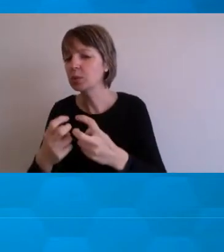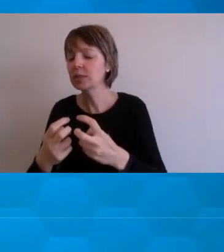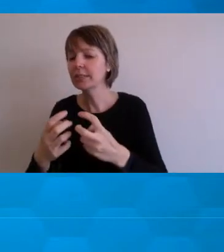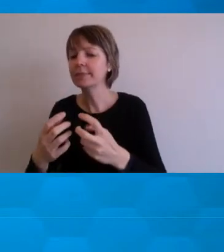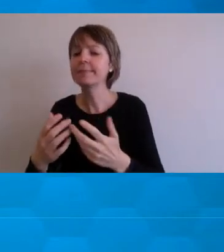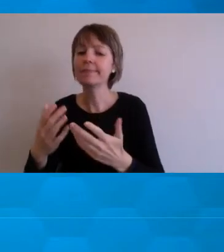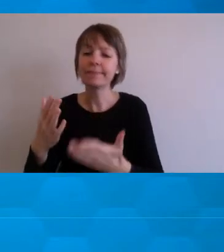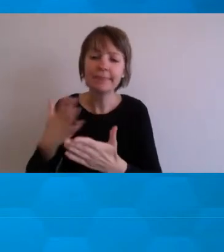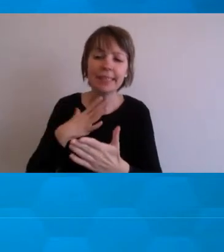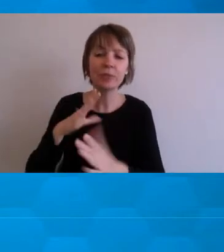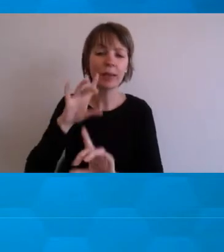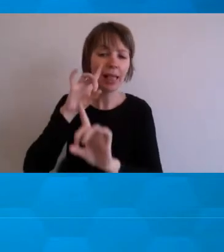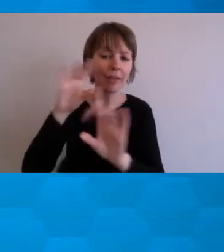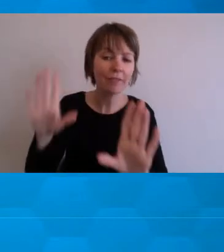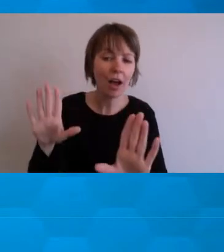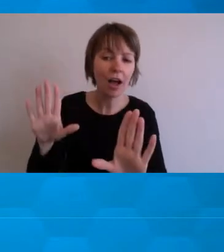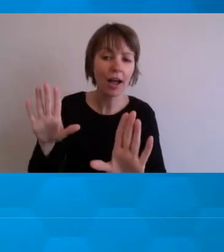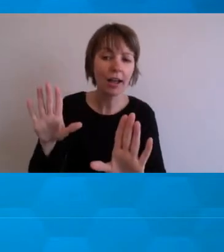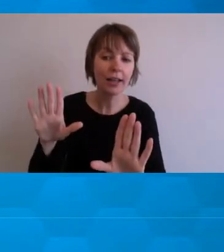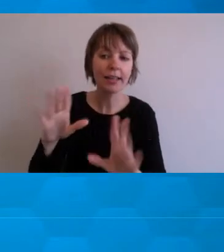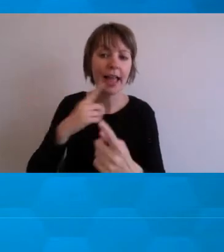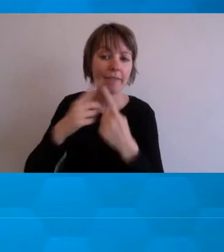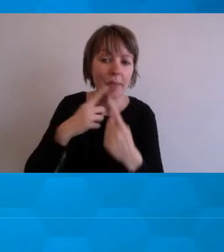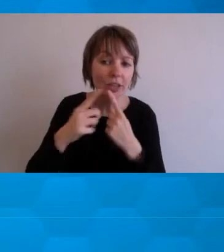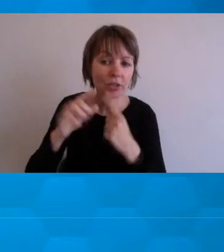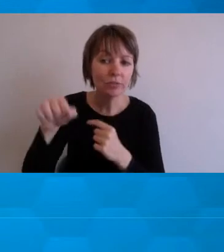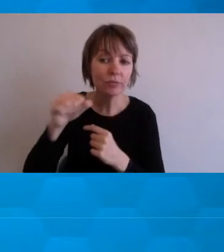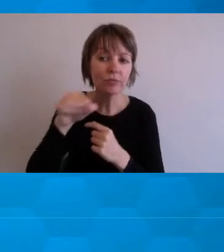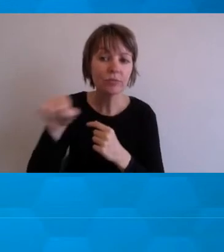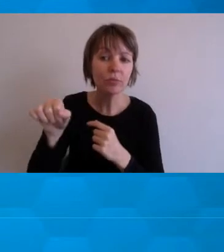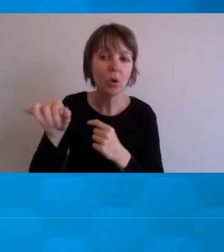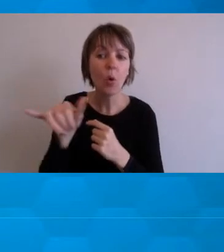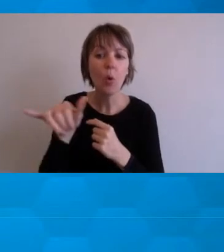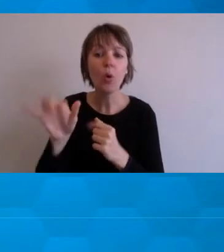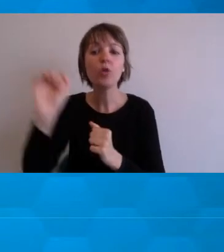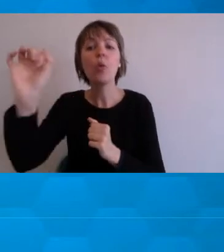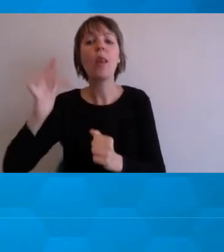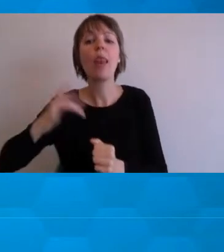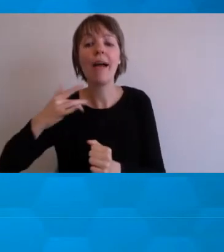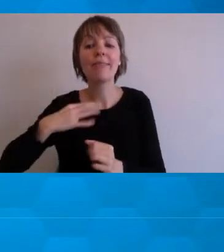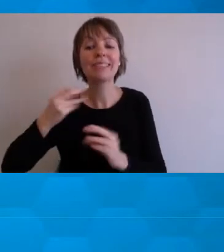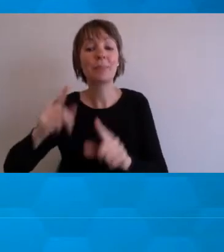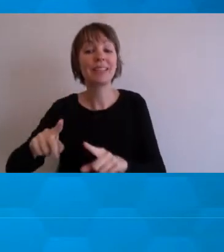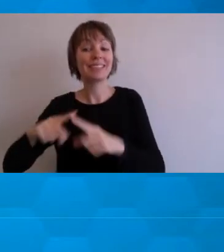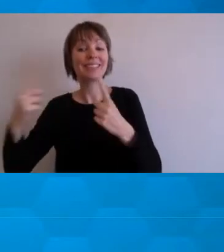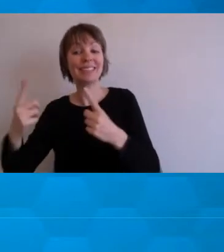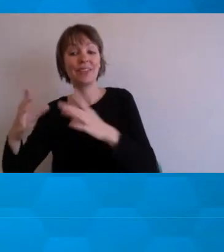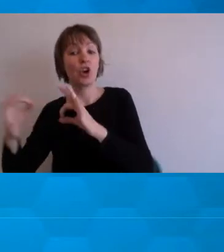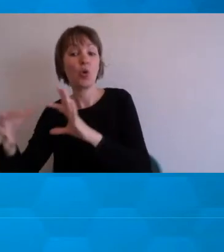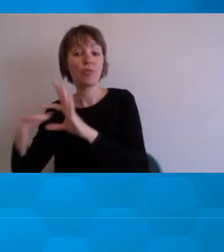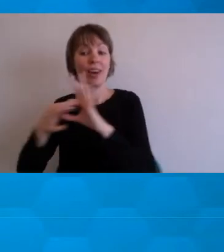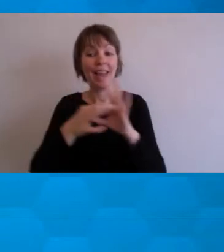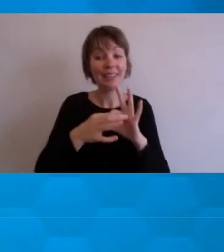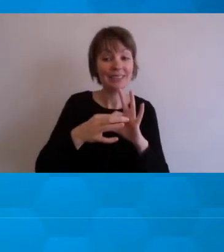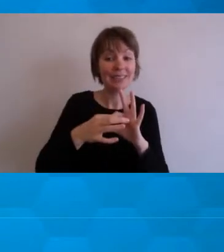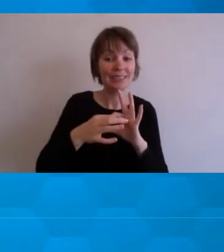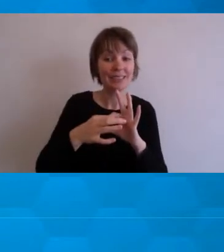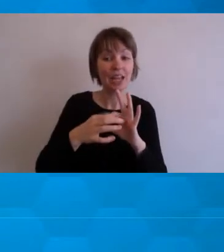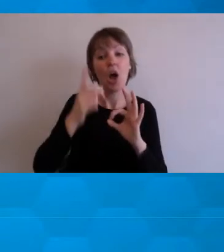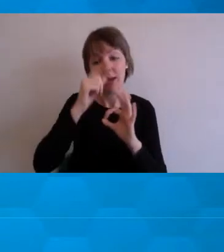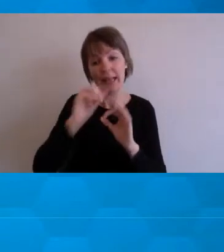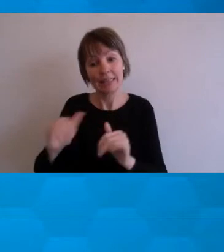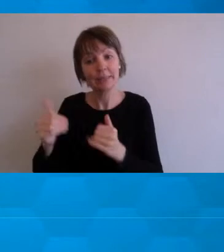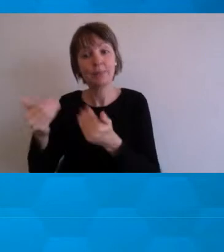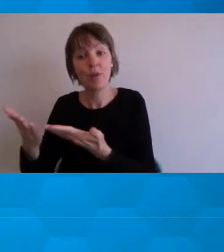clarifying information or is there actually something happening in your life that might be worth dealing with? And here's a bunch of support